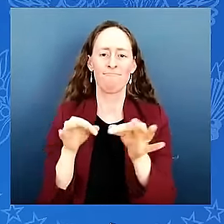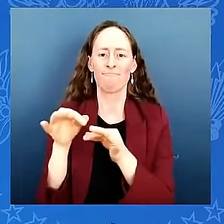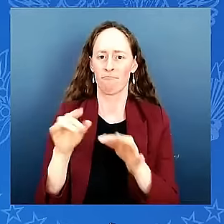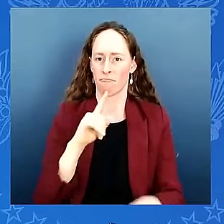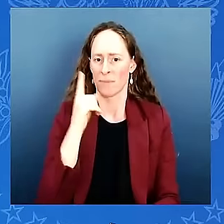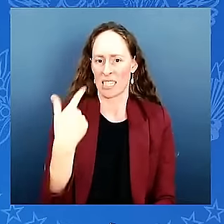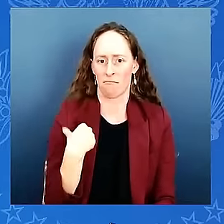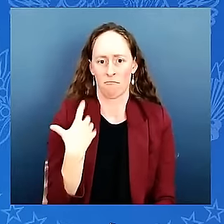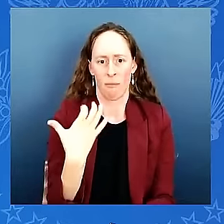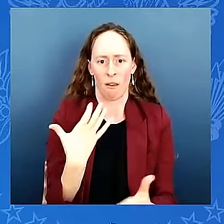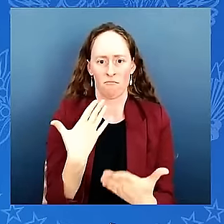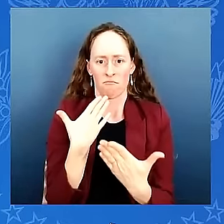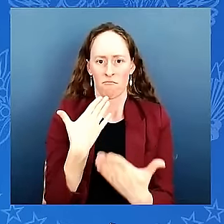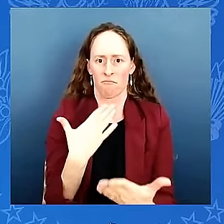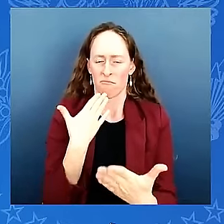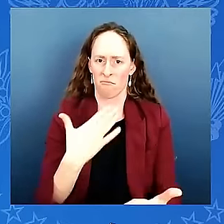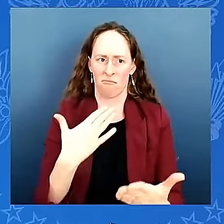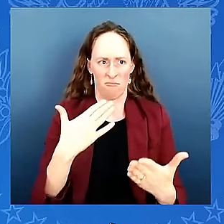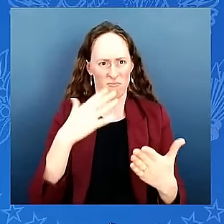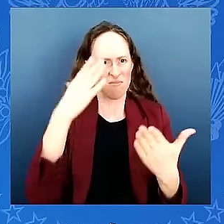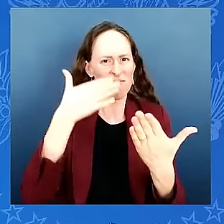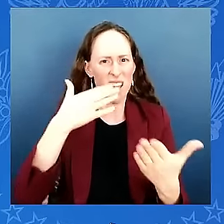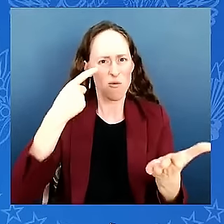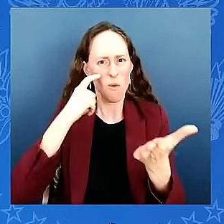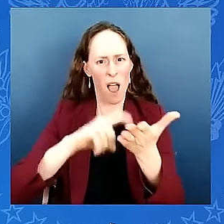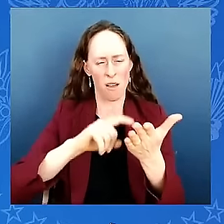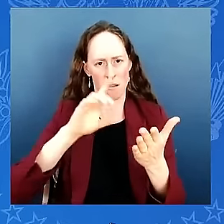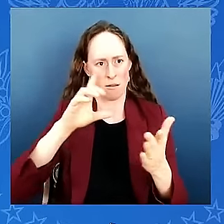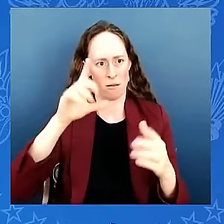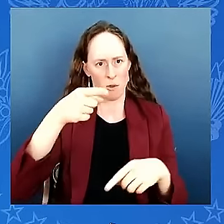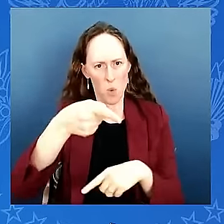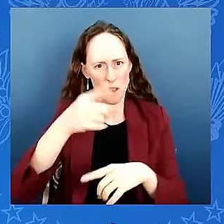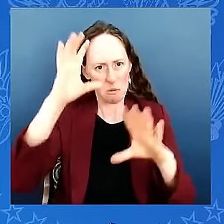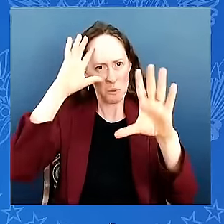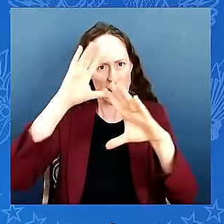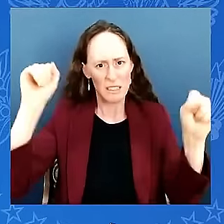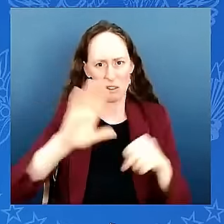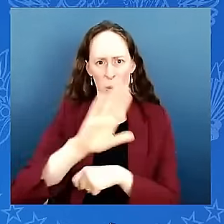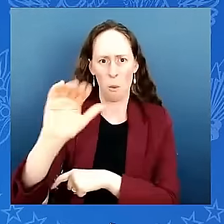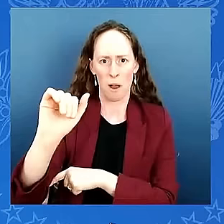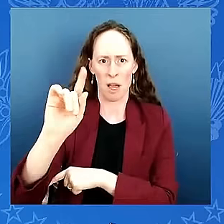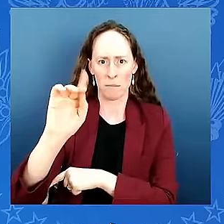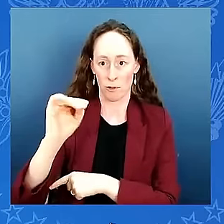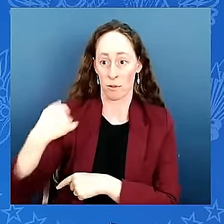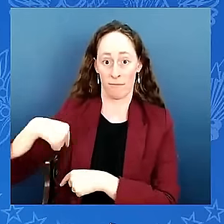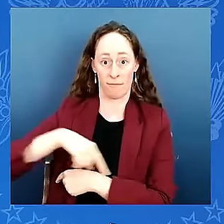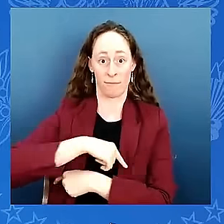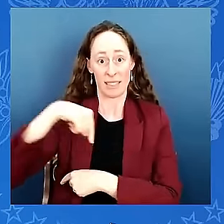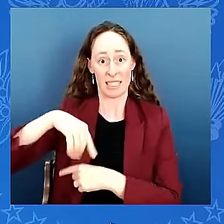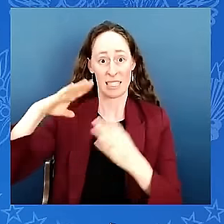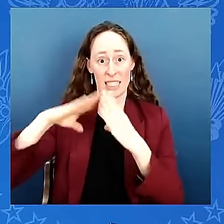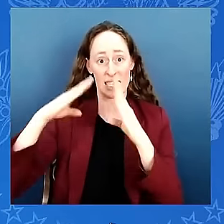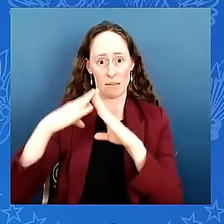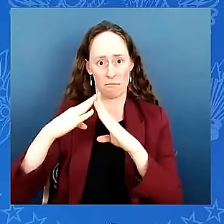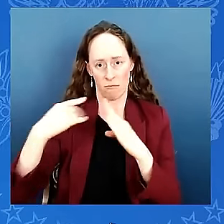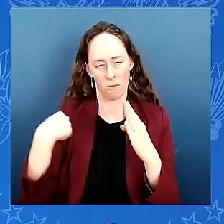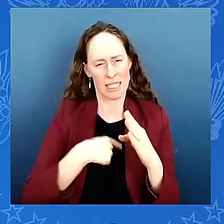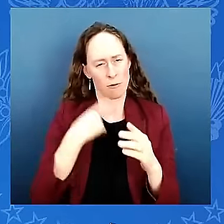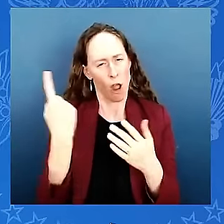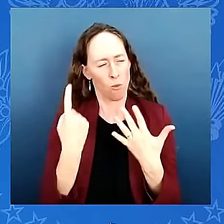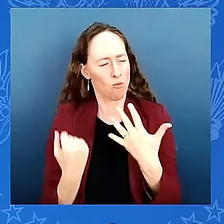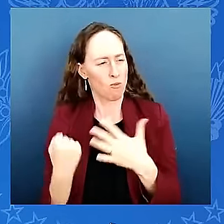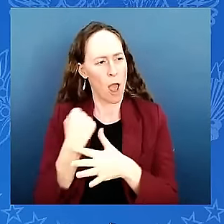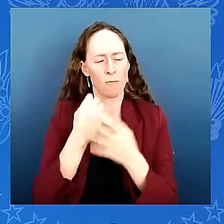and a government to truly focus on putting people first you know over the last four years as you stated um there has been an